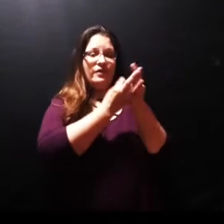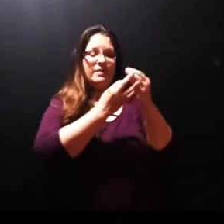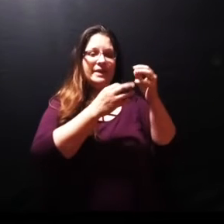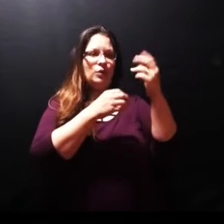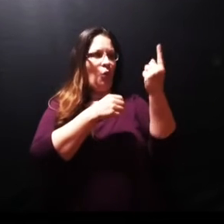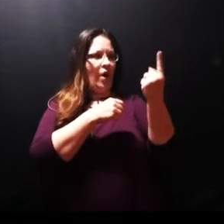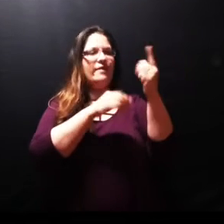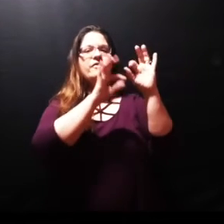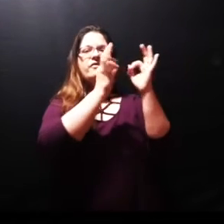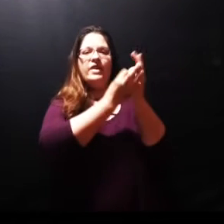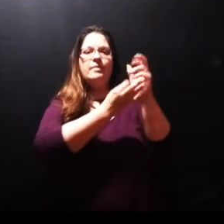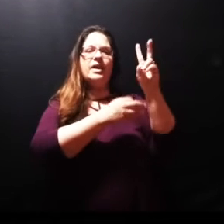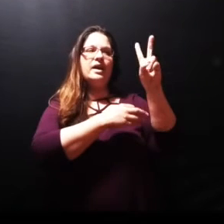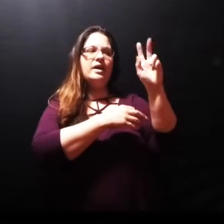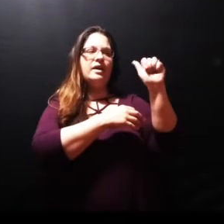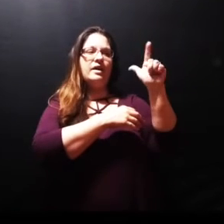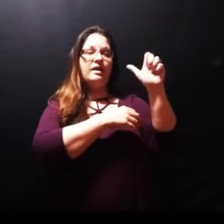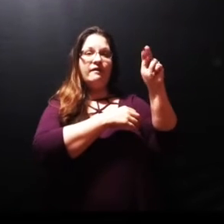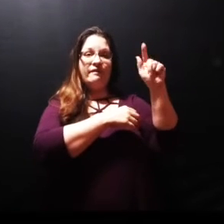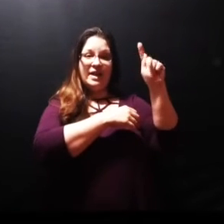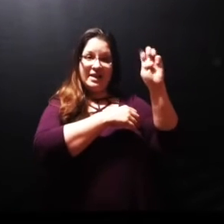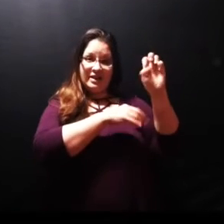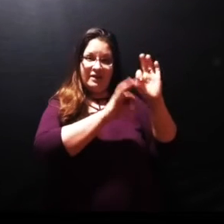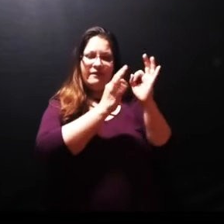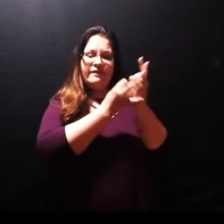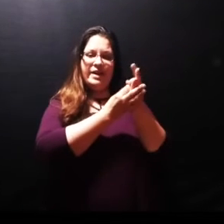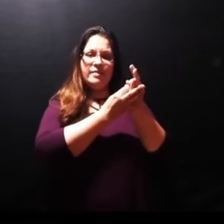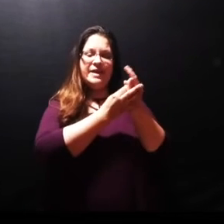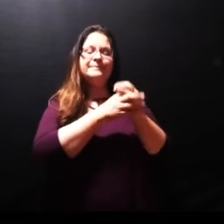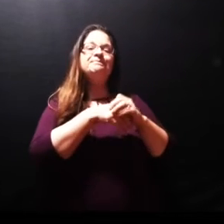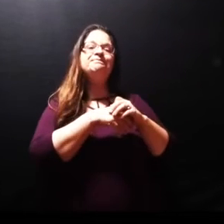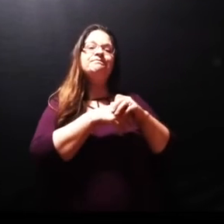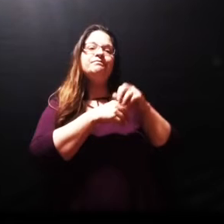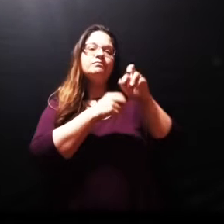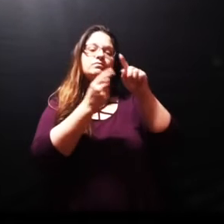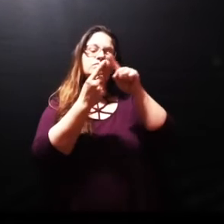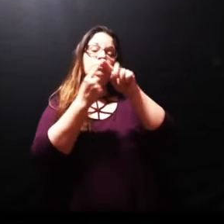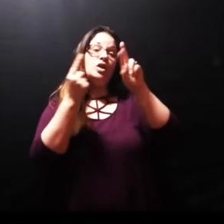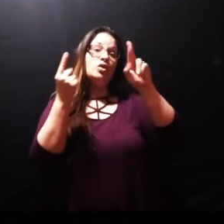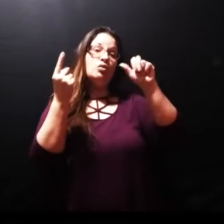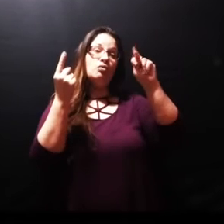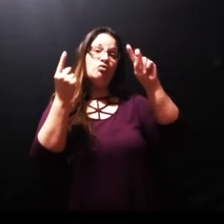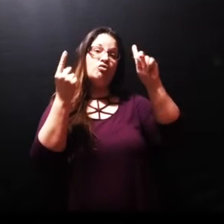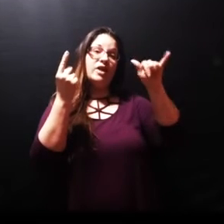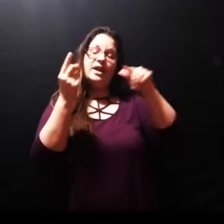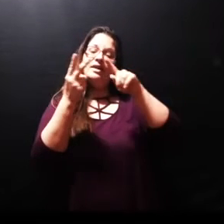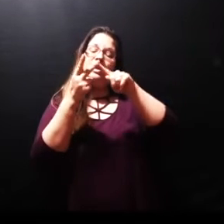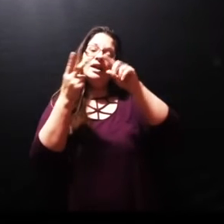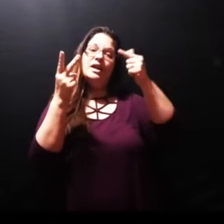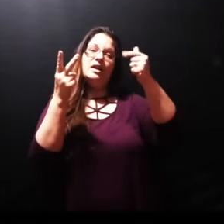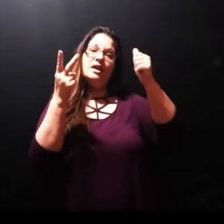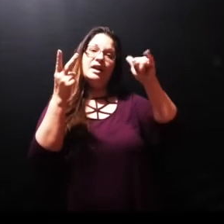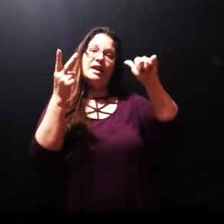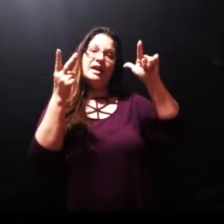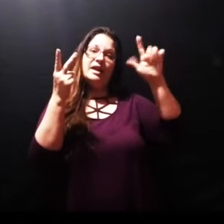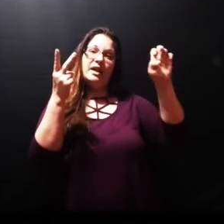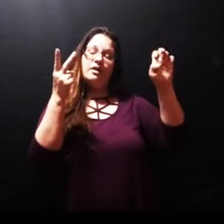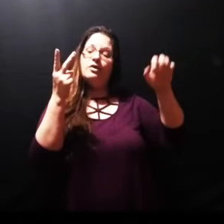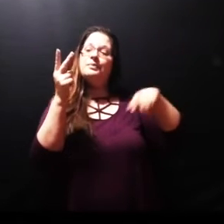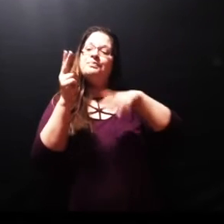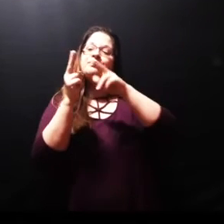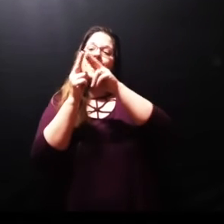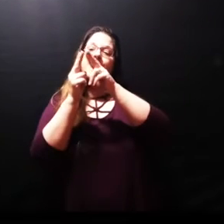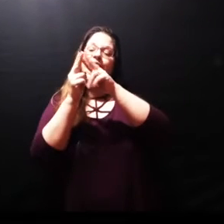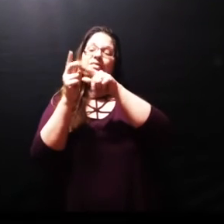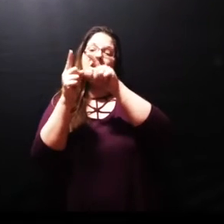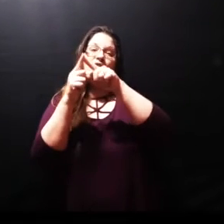Randy went through a stroke a year ago and he is back in the sanctuary with us with Gail today so praise God we're so glad to have